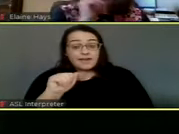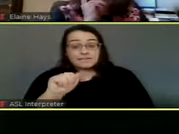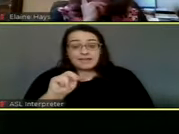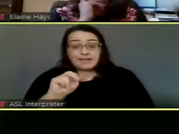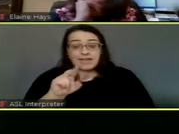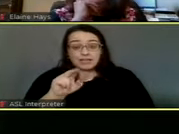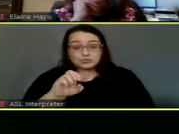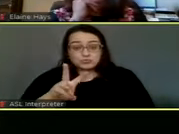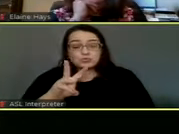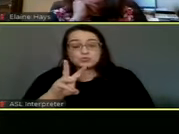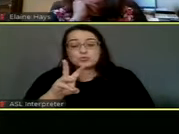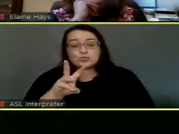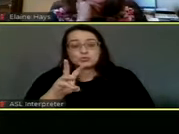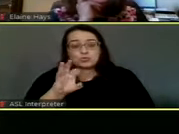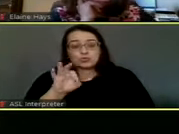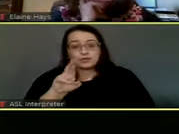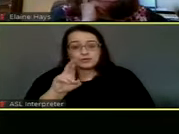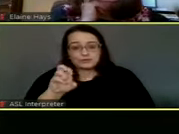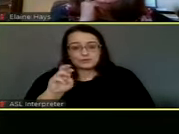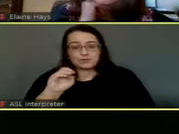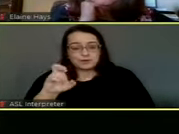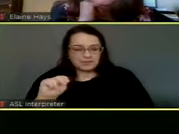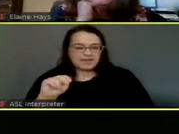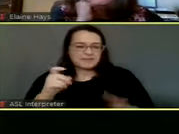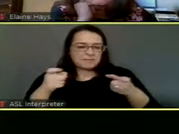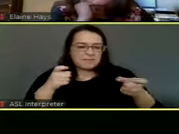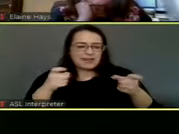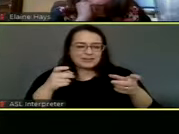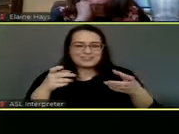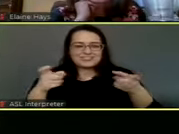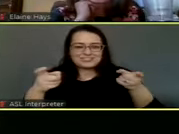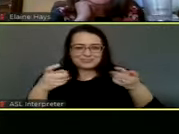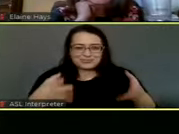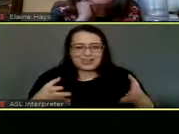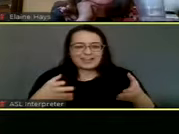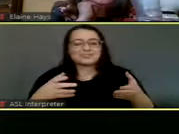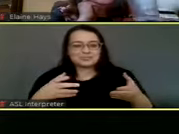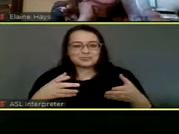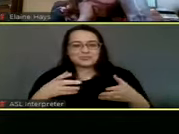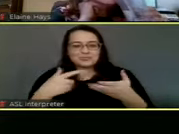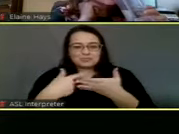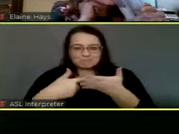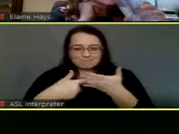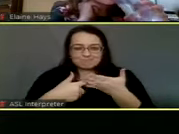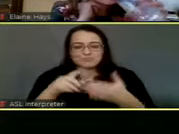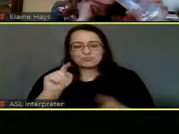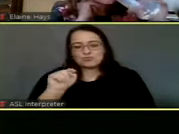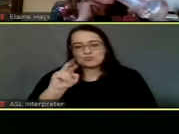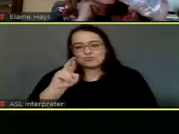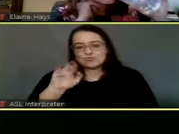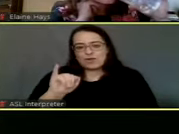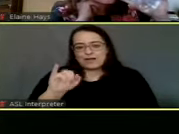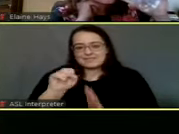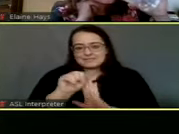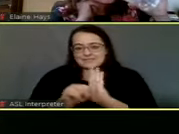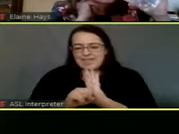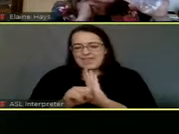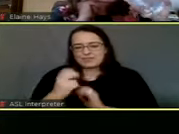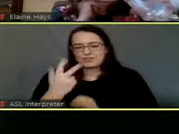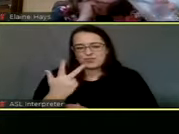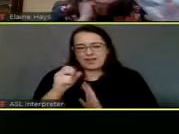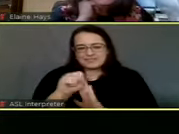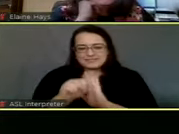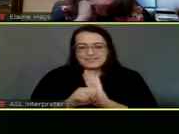uh, managing director of, uh, managing one of our managing director, our managing director, pardon me, to discuss the tri-state master plan. Give, tell us where we're at, uh,